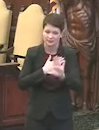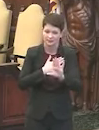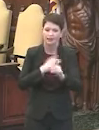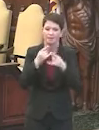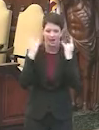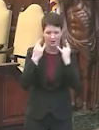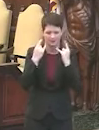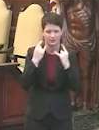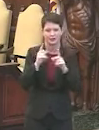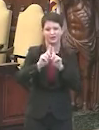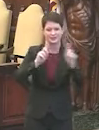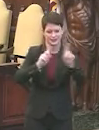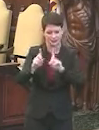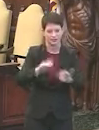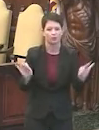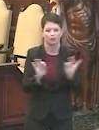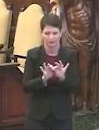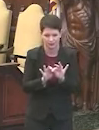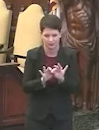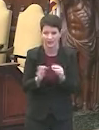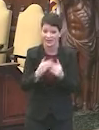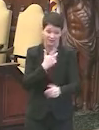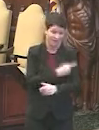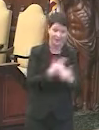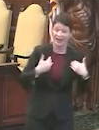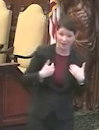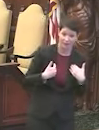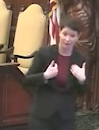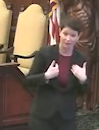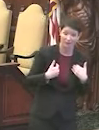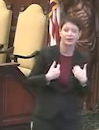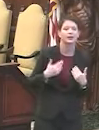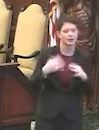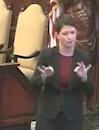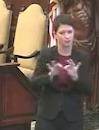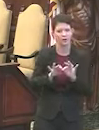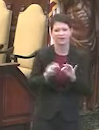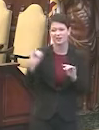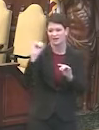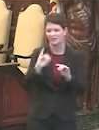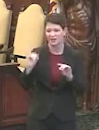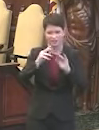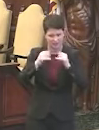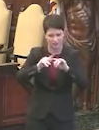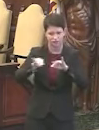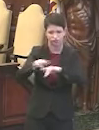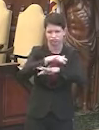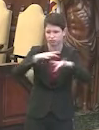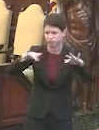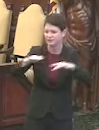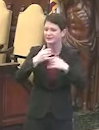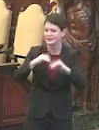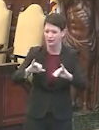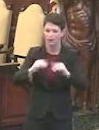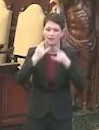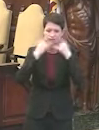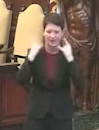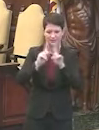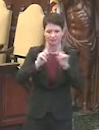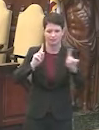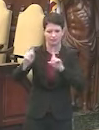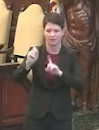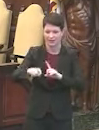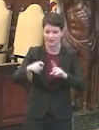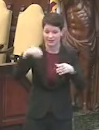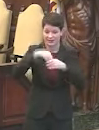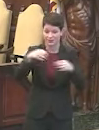the masks and distances, even if you're vaccinated. Even if you're vaccinated, there's still plenty of infection out there. Keep up the mask and distance. No